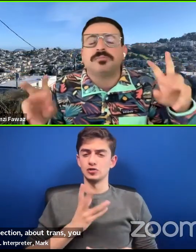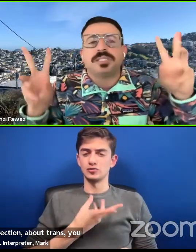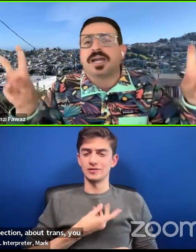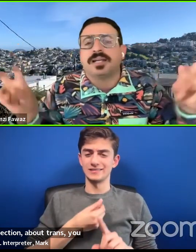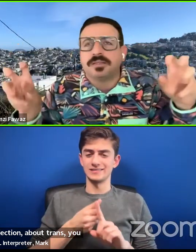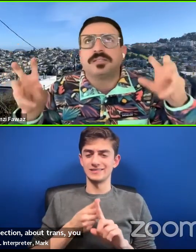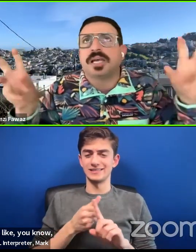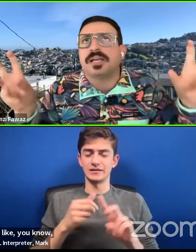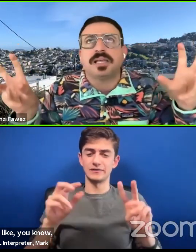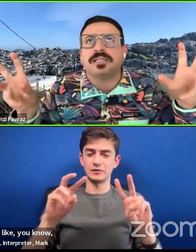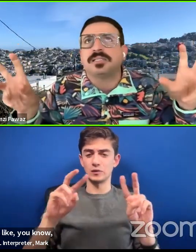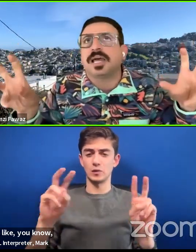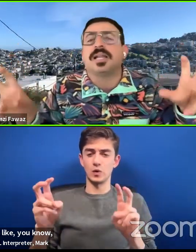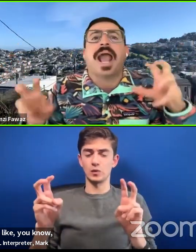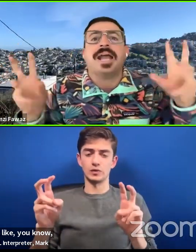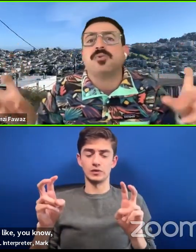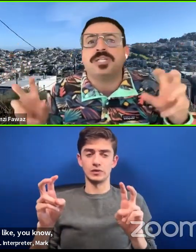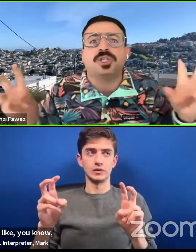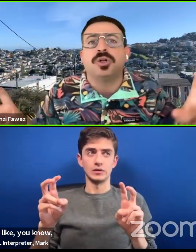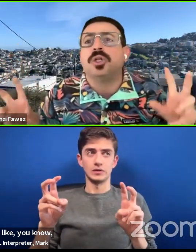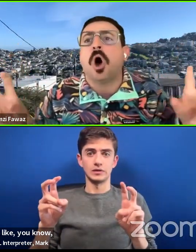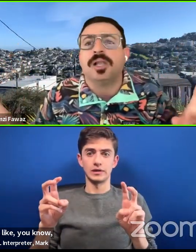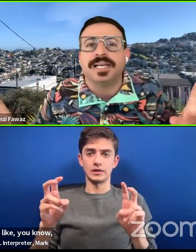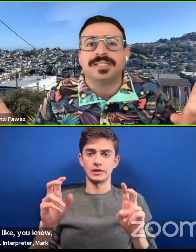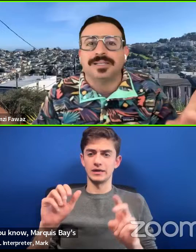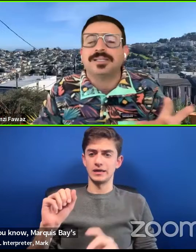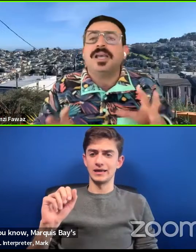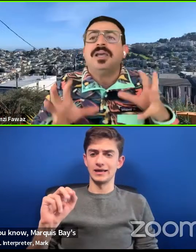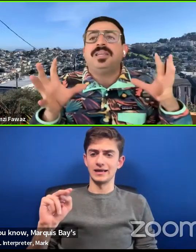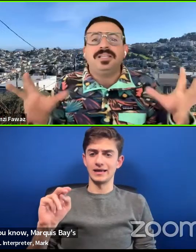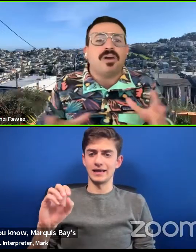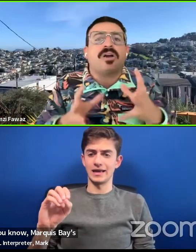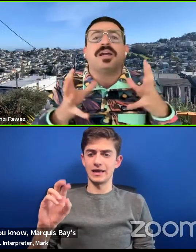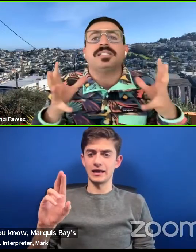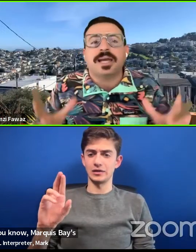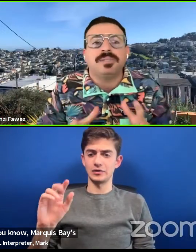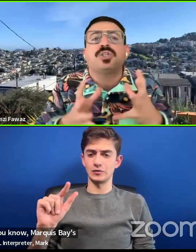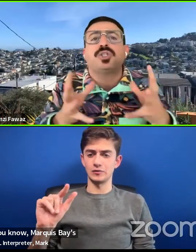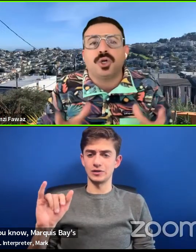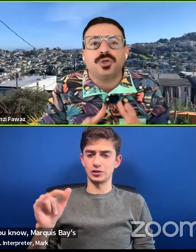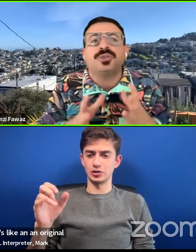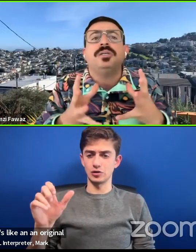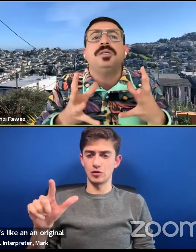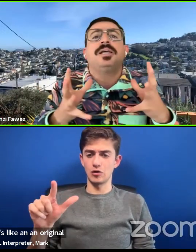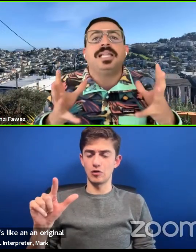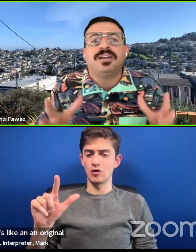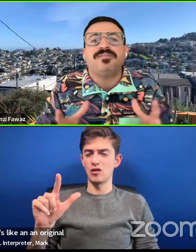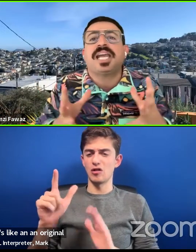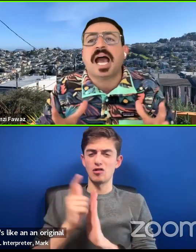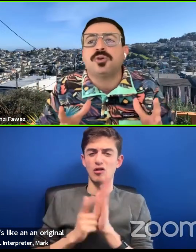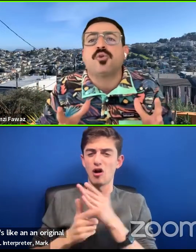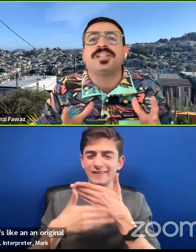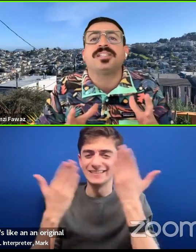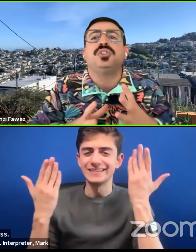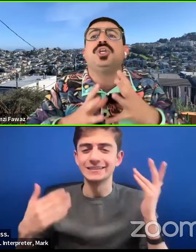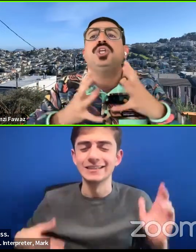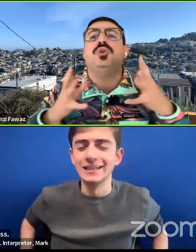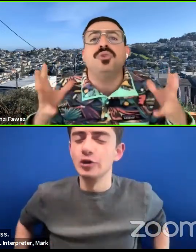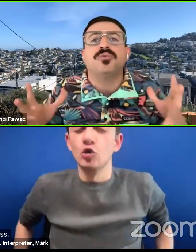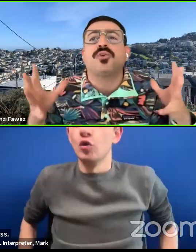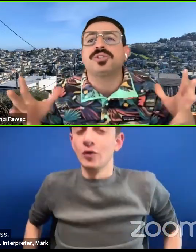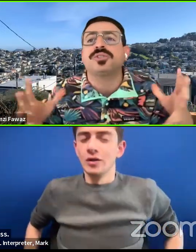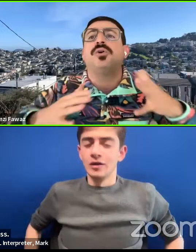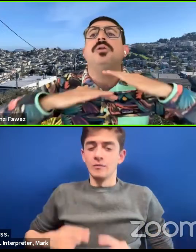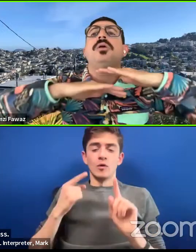Bay's quote site, it says that it's like an anoriginal lawlessness. These are attempts to turn lived categories